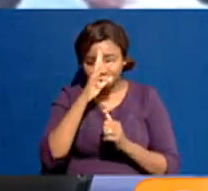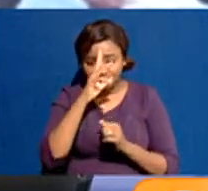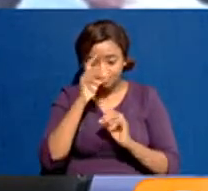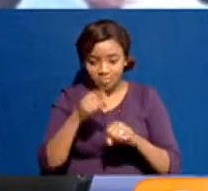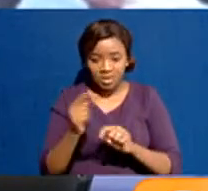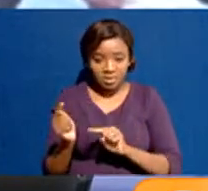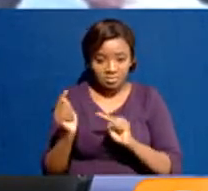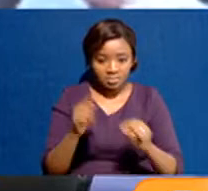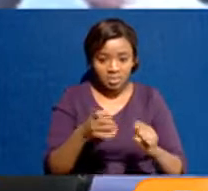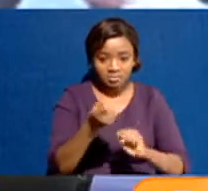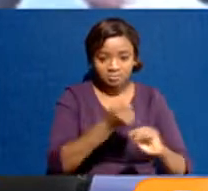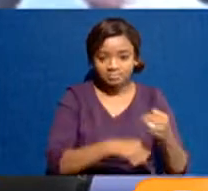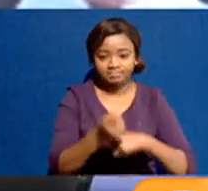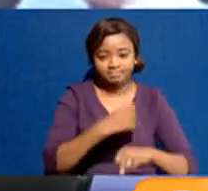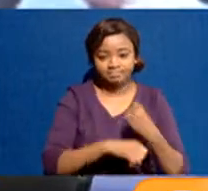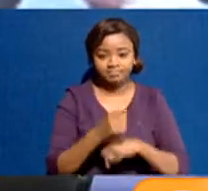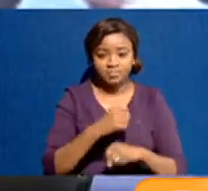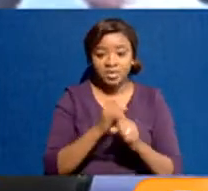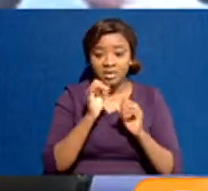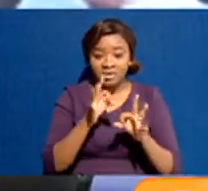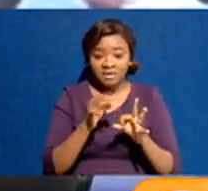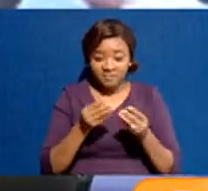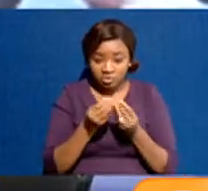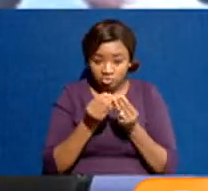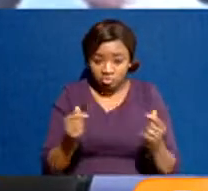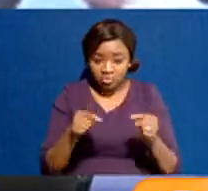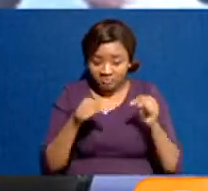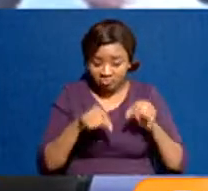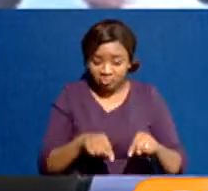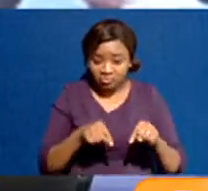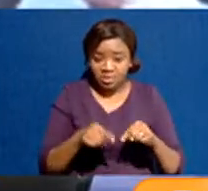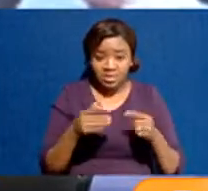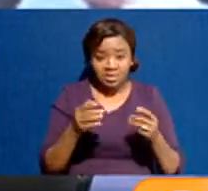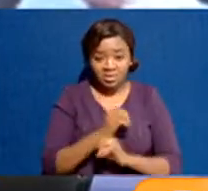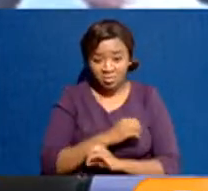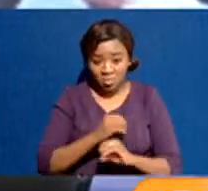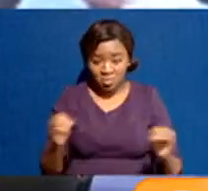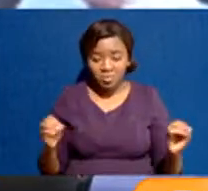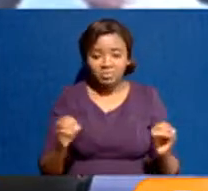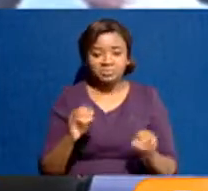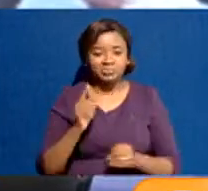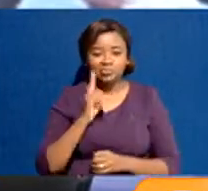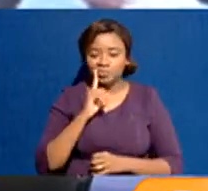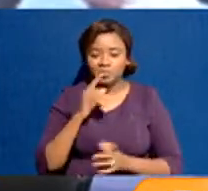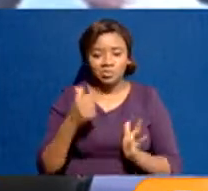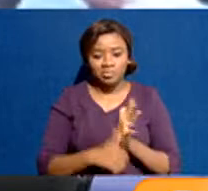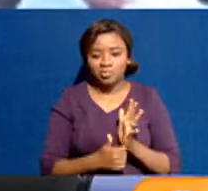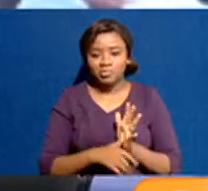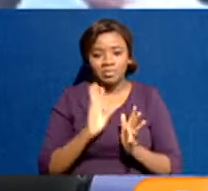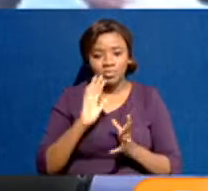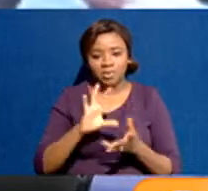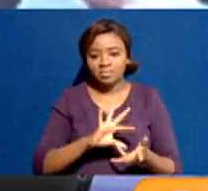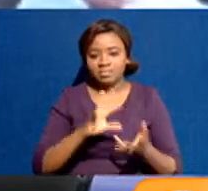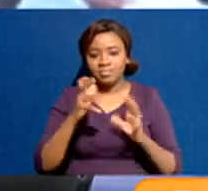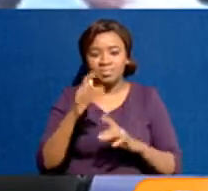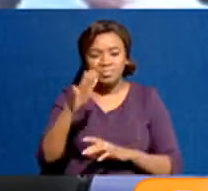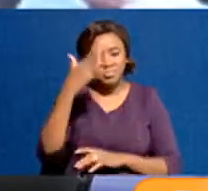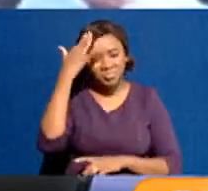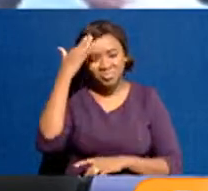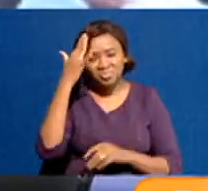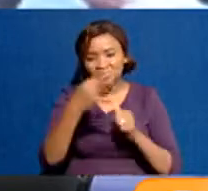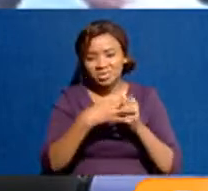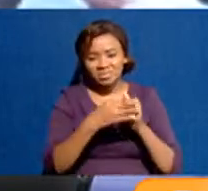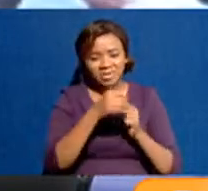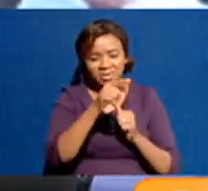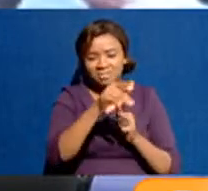is done tonight, I don't know what's going to happen tomorrow morning. It gets worse. We know the history of Kibra. It doesn't get any better from now. Unless something is, we have to nip